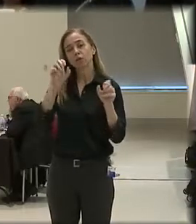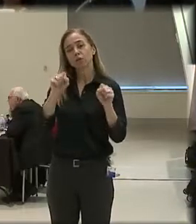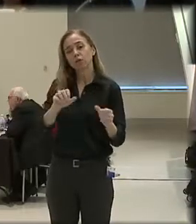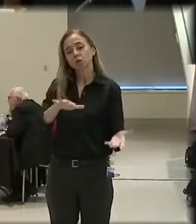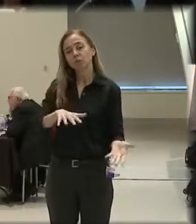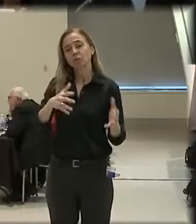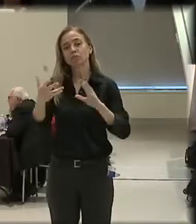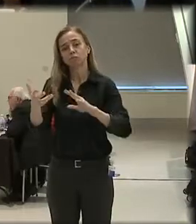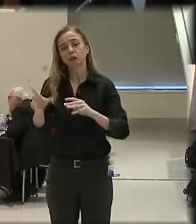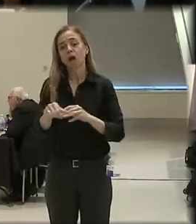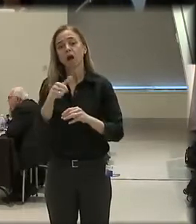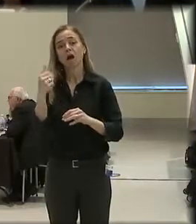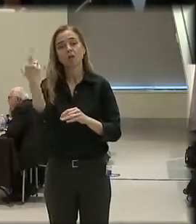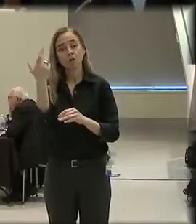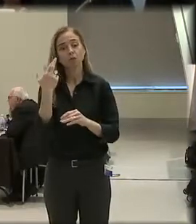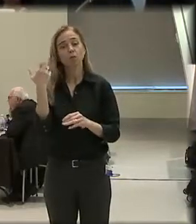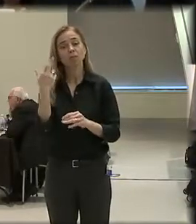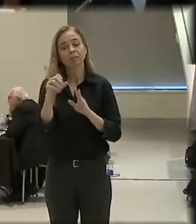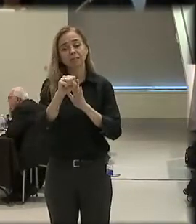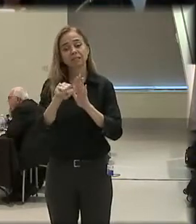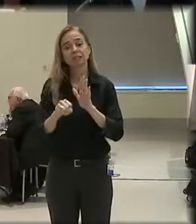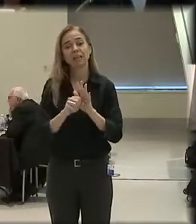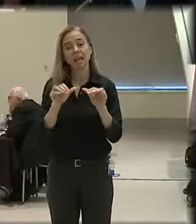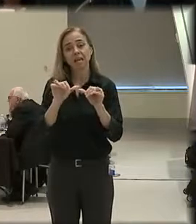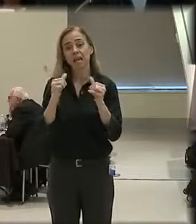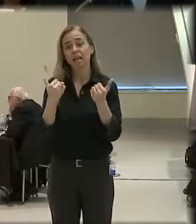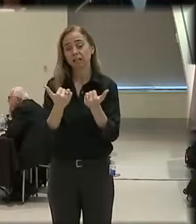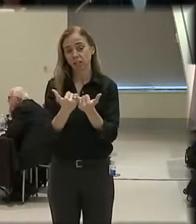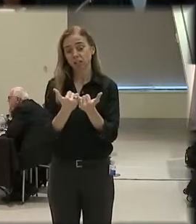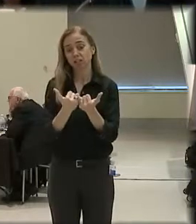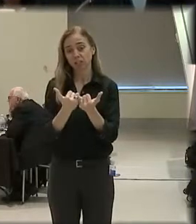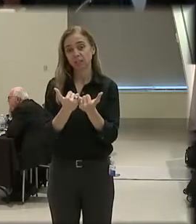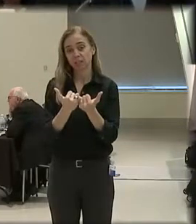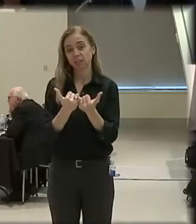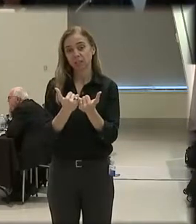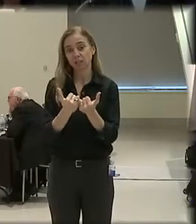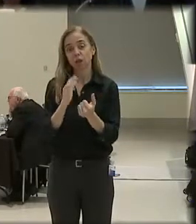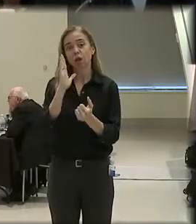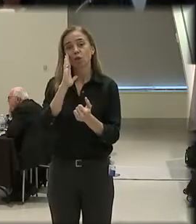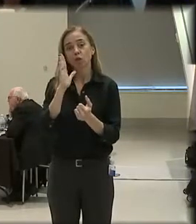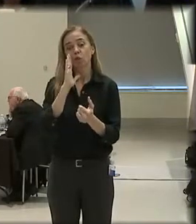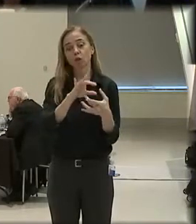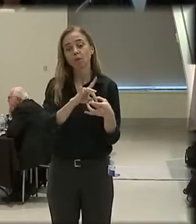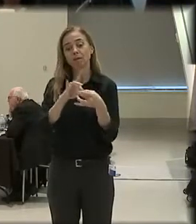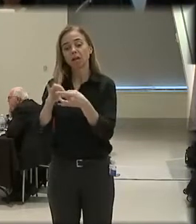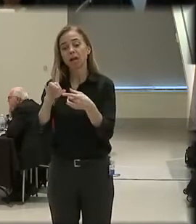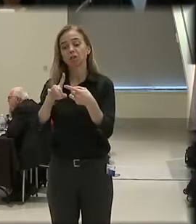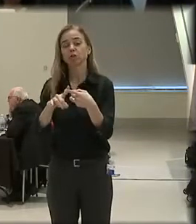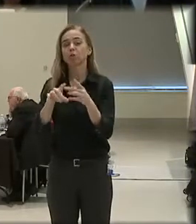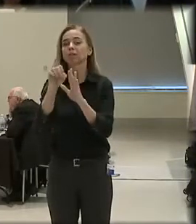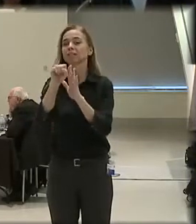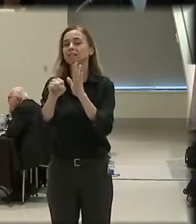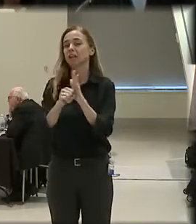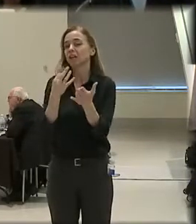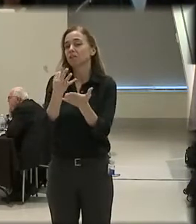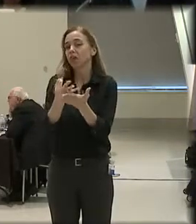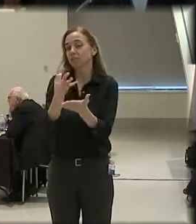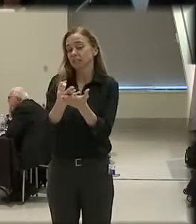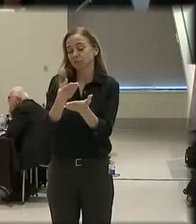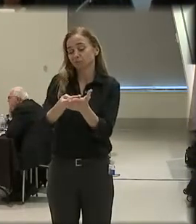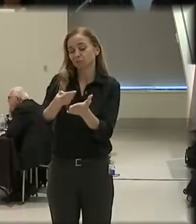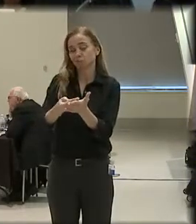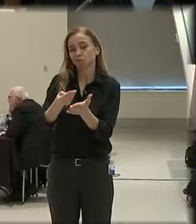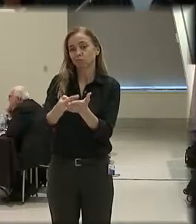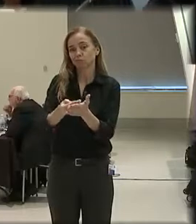The other reason I think that state agencies, maybe not, is because they're also going to be probably tied to state funding issues, which then can